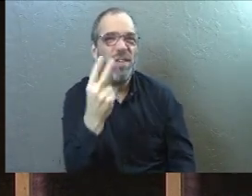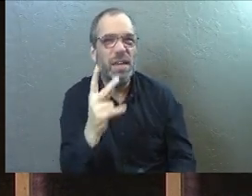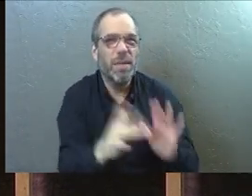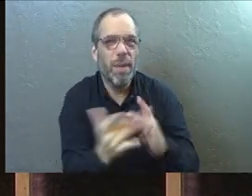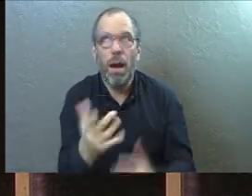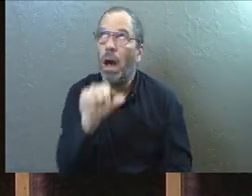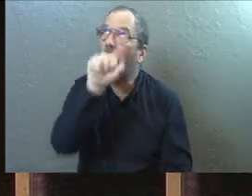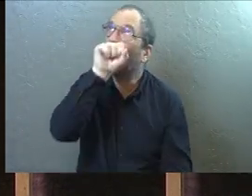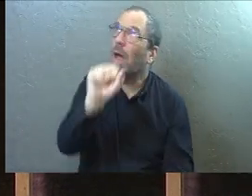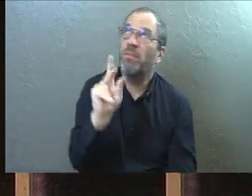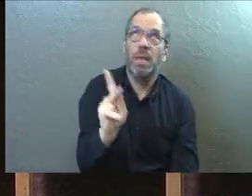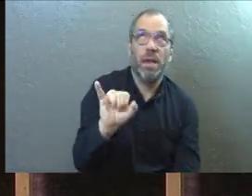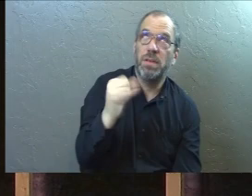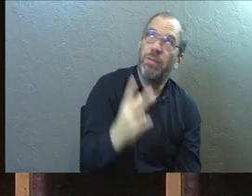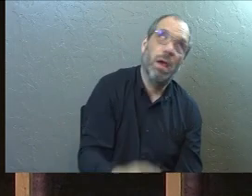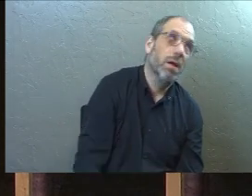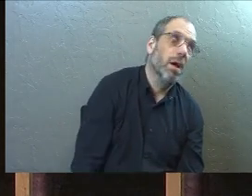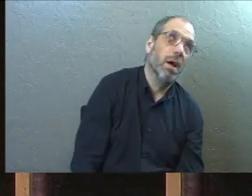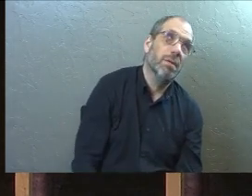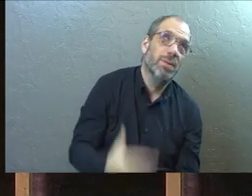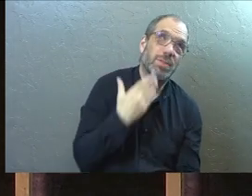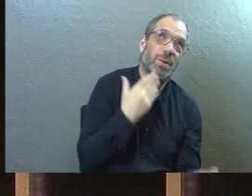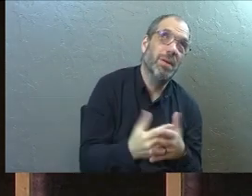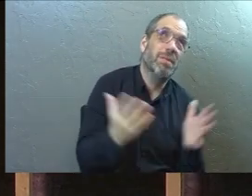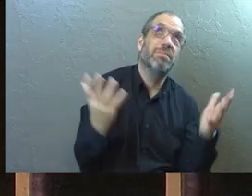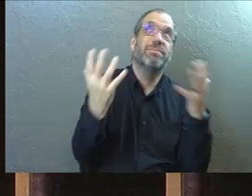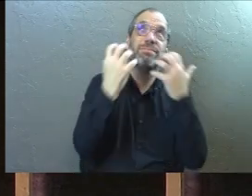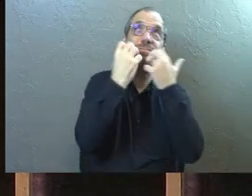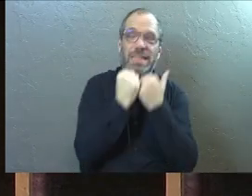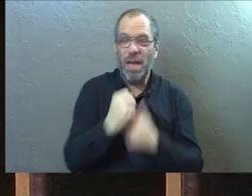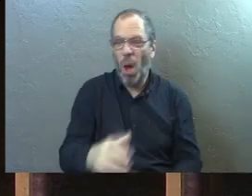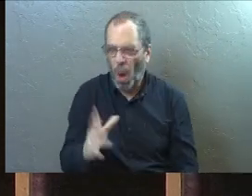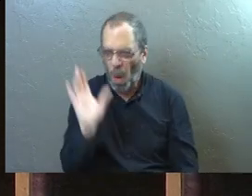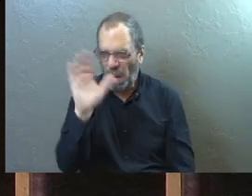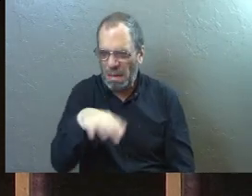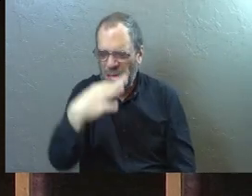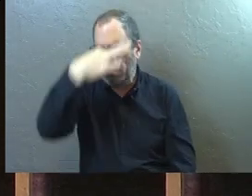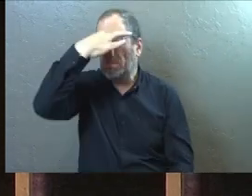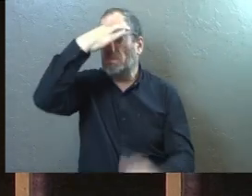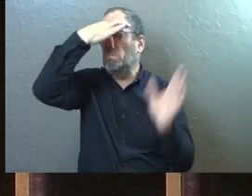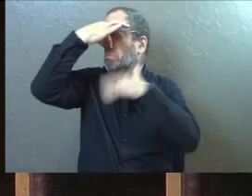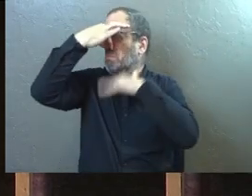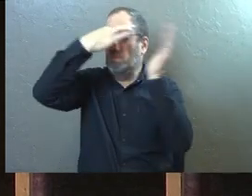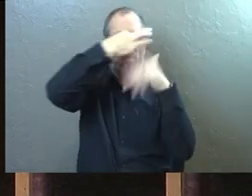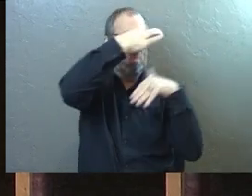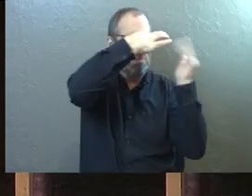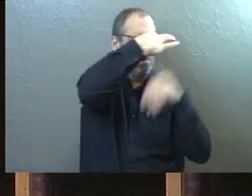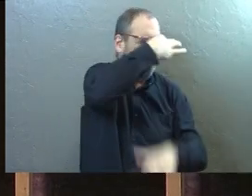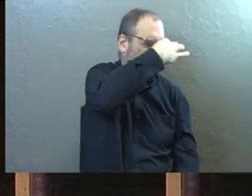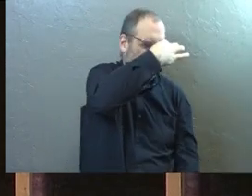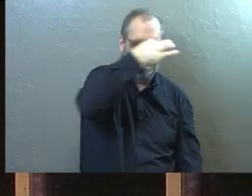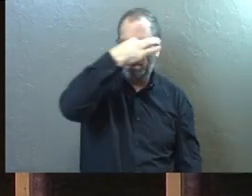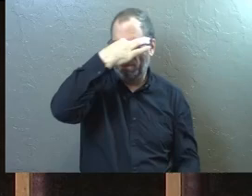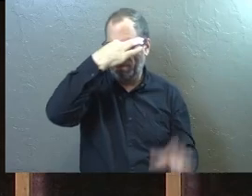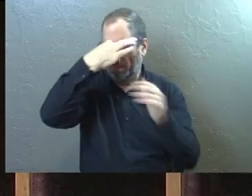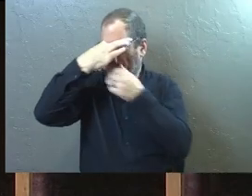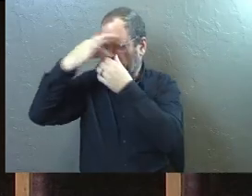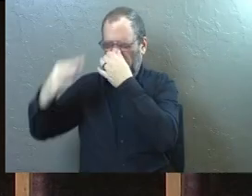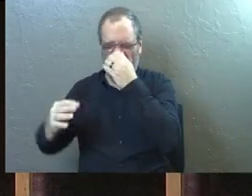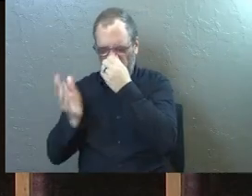I love the King James so, so good. He stinketh, Lord. And she's right.